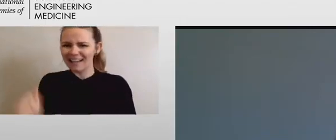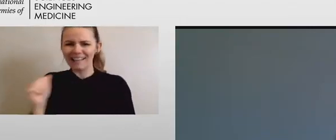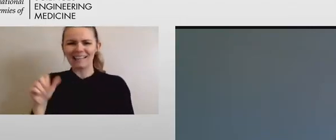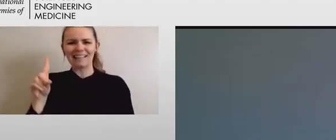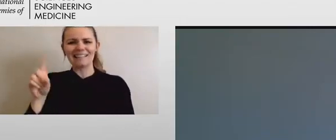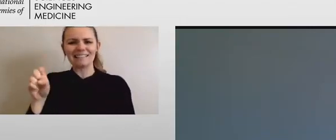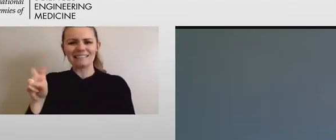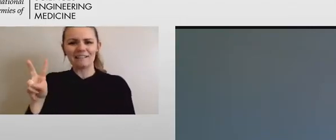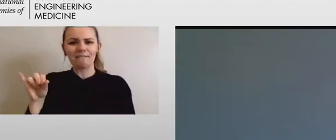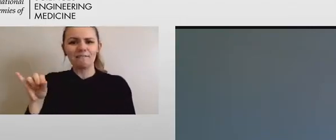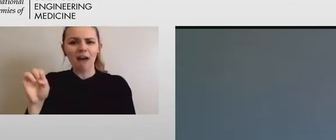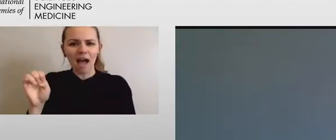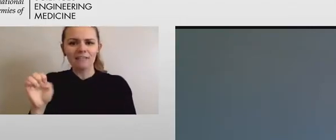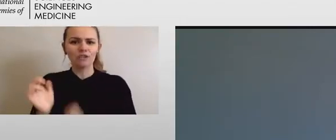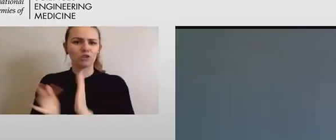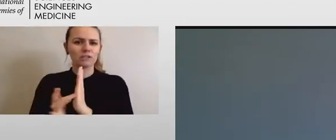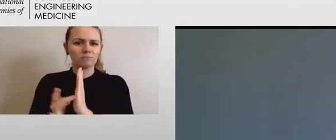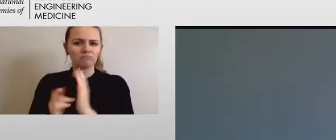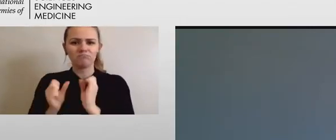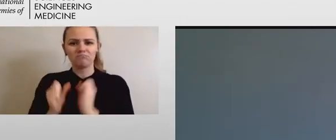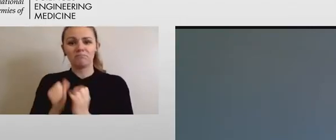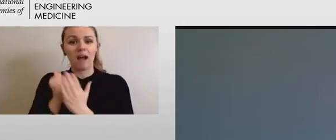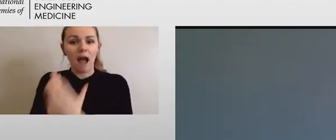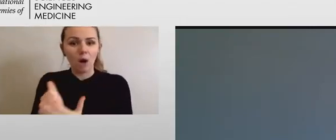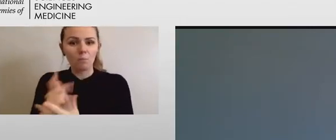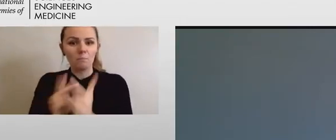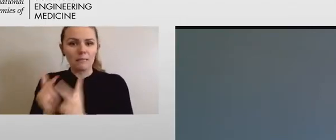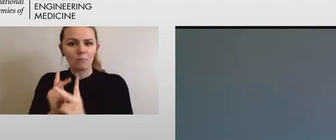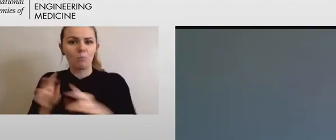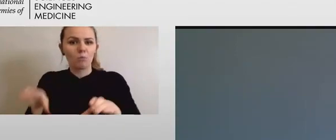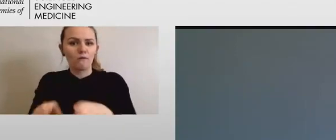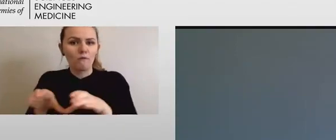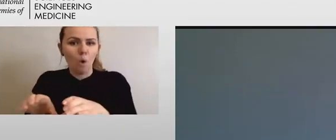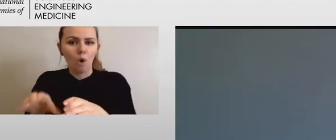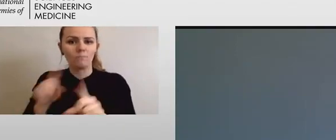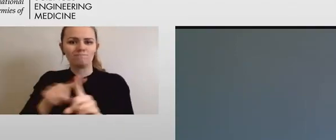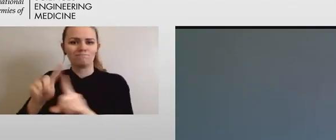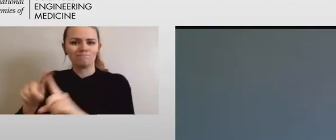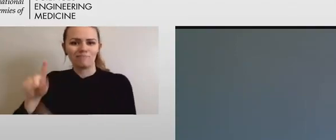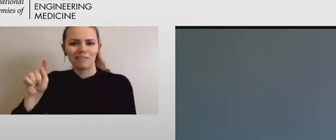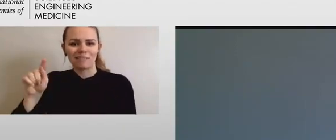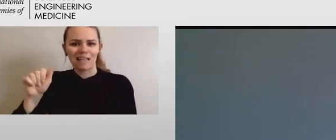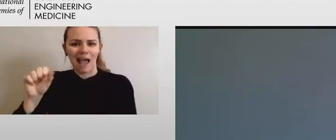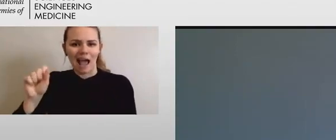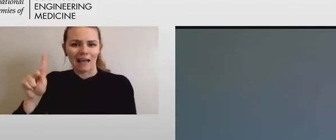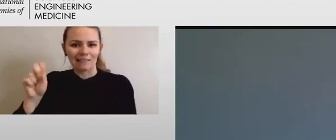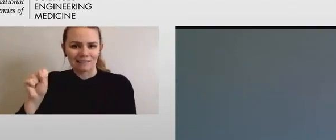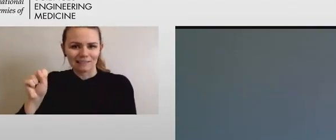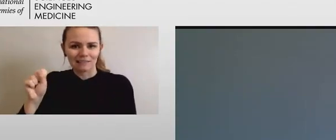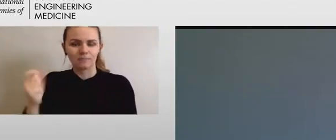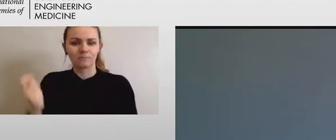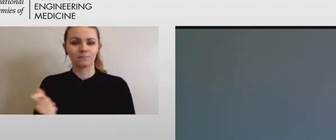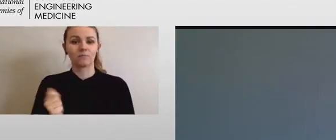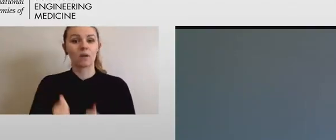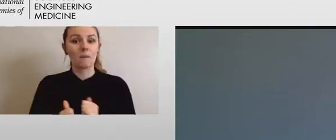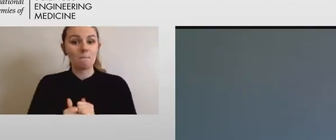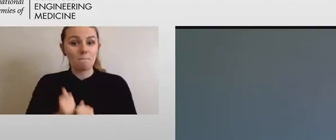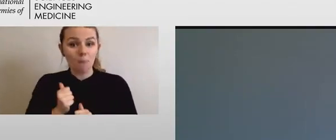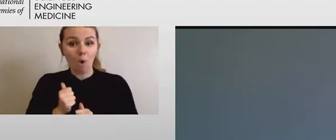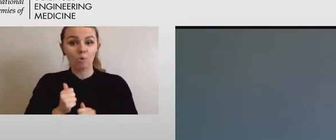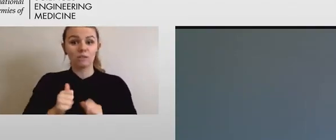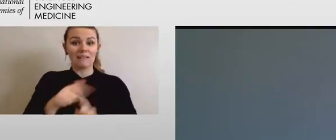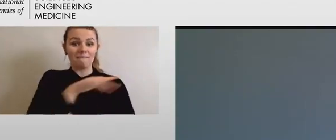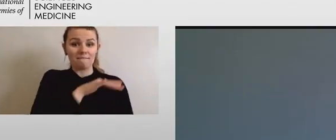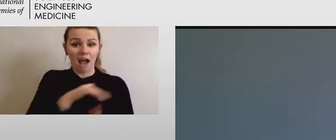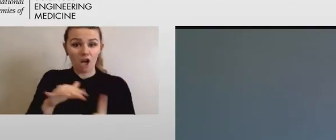difficult or impossible to do. In most spaces, I use a step stool to access my